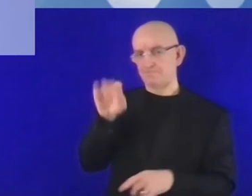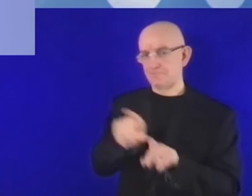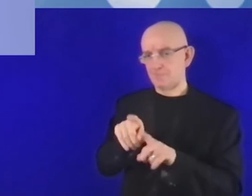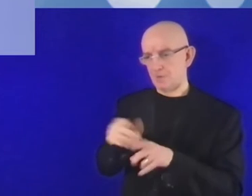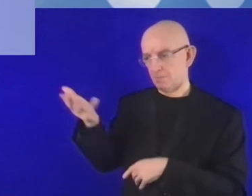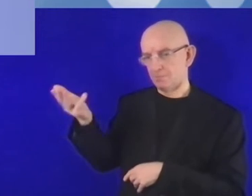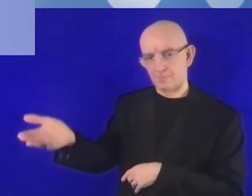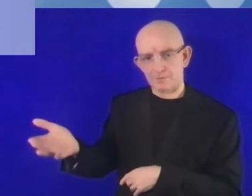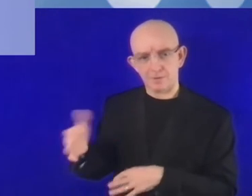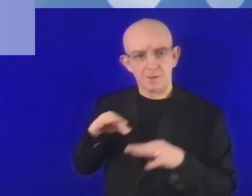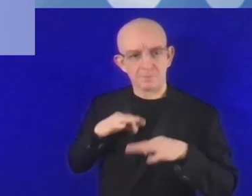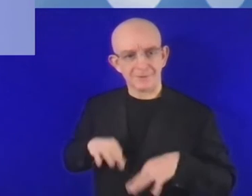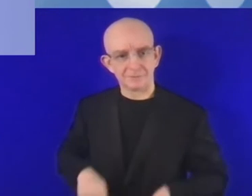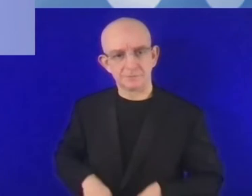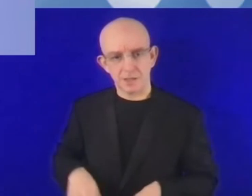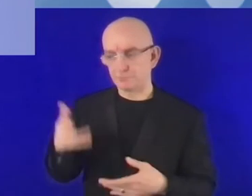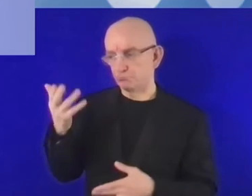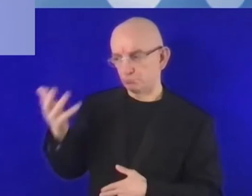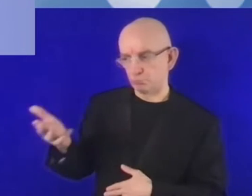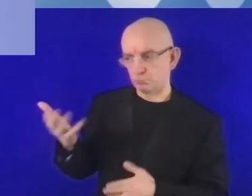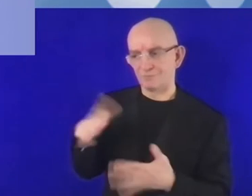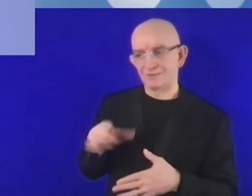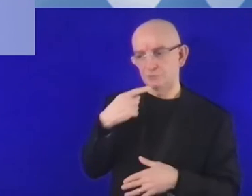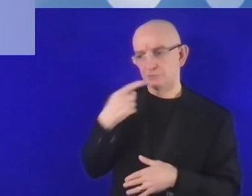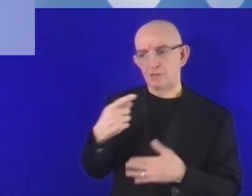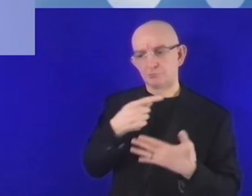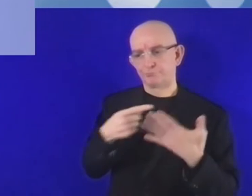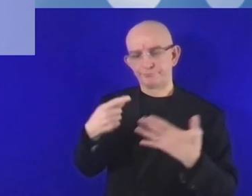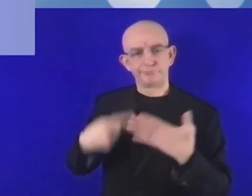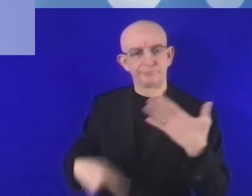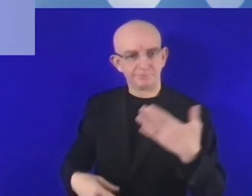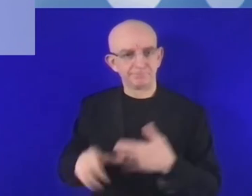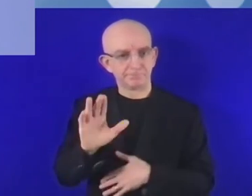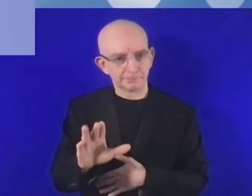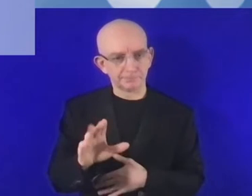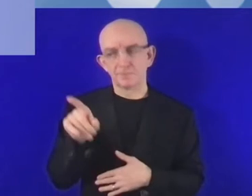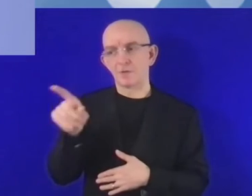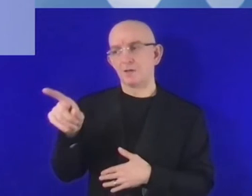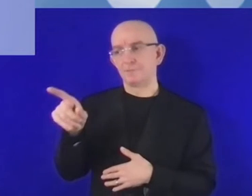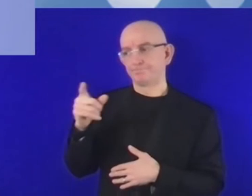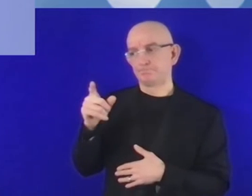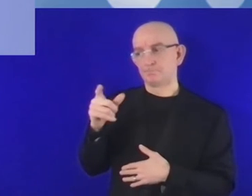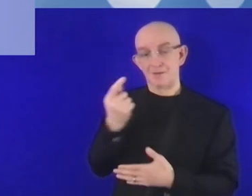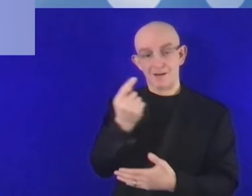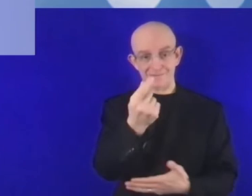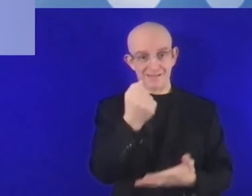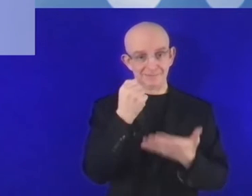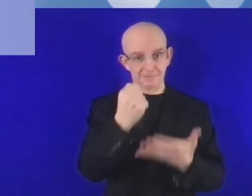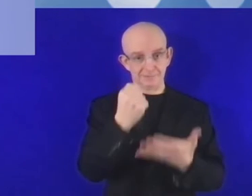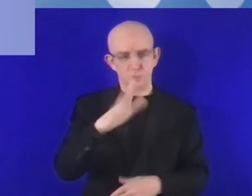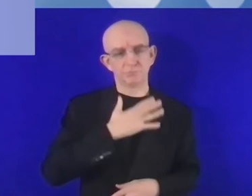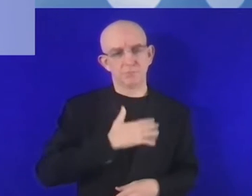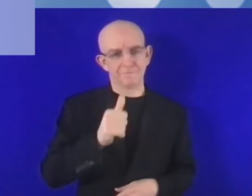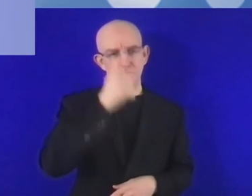financing. So let me start with saying that different types of financing at